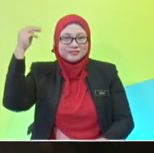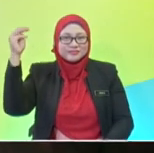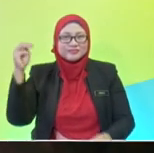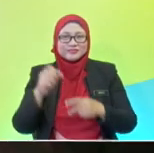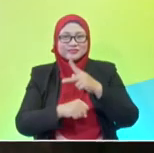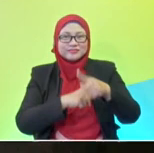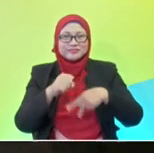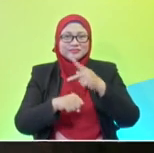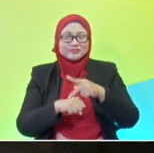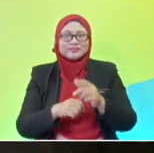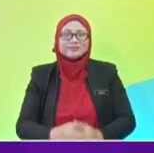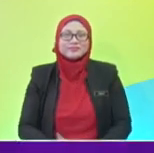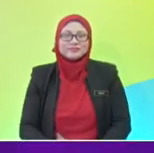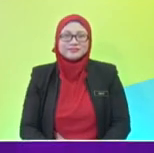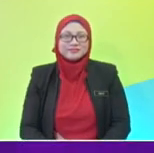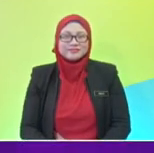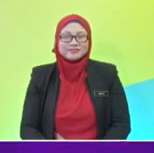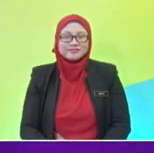what will be your dream planet? Hmm.